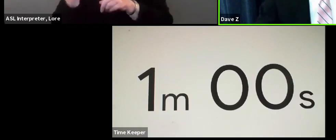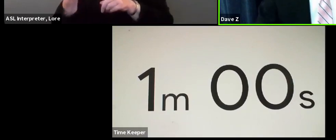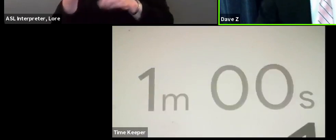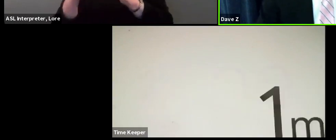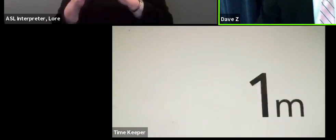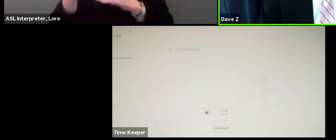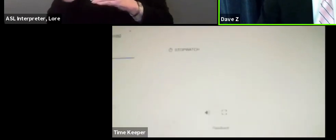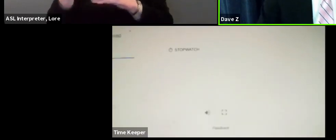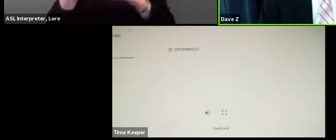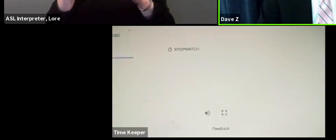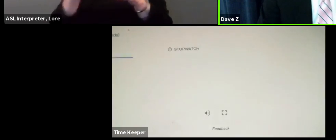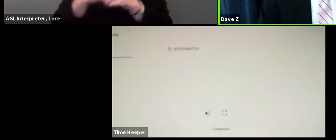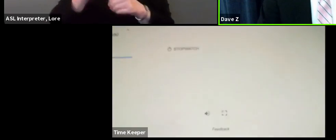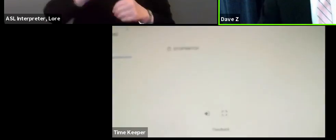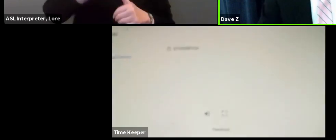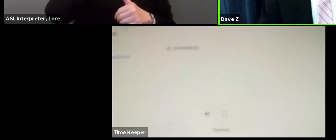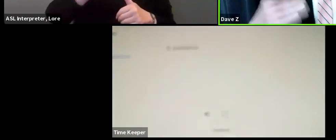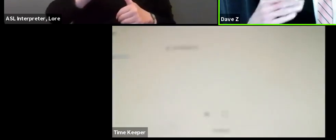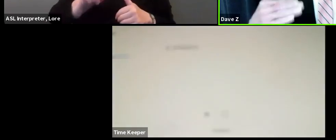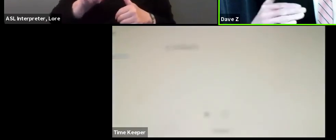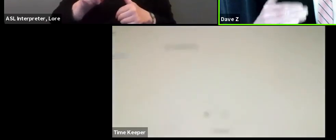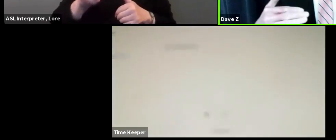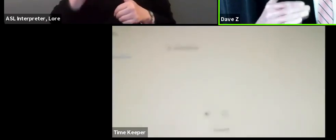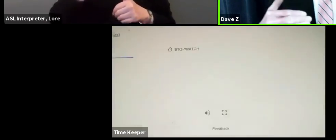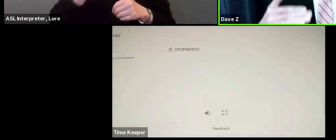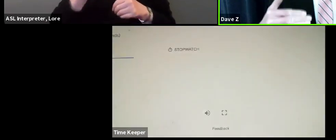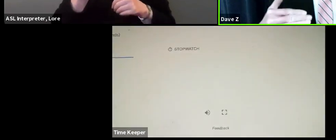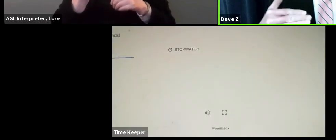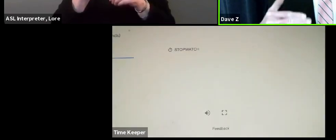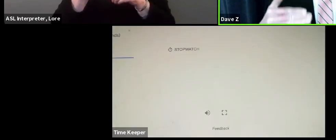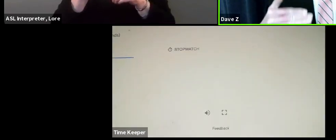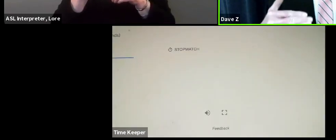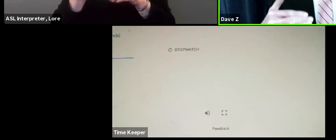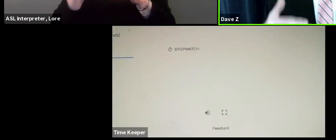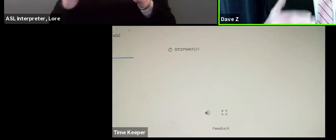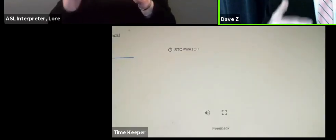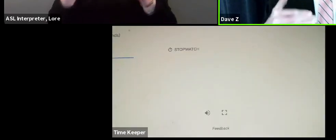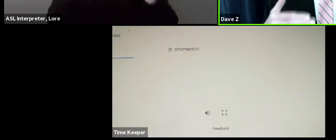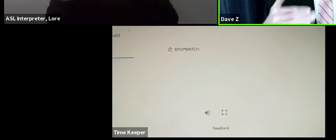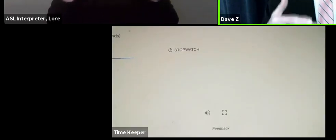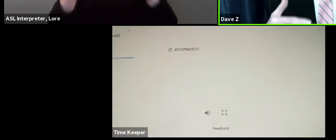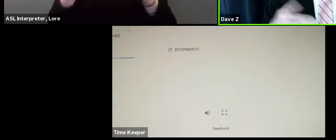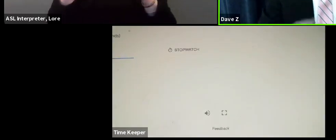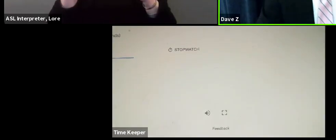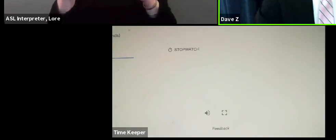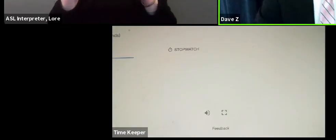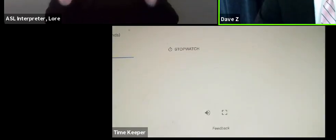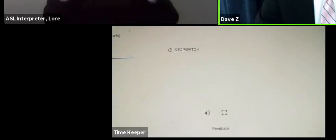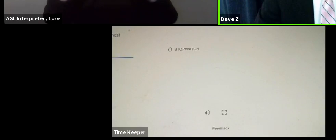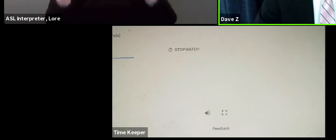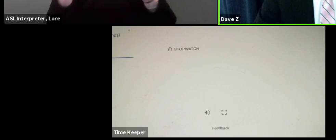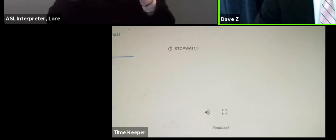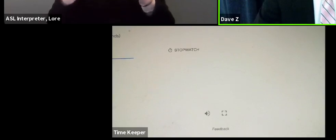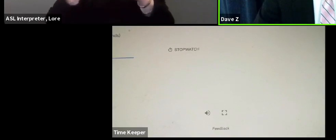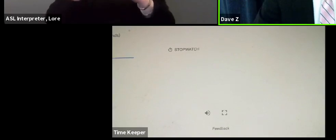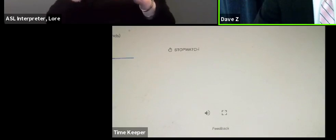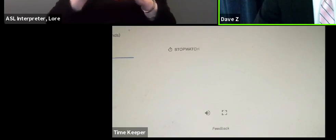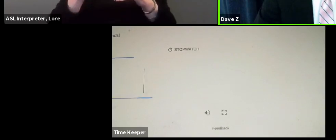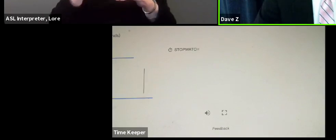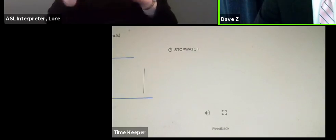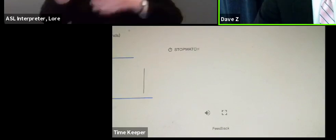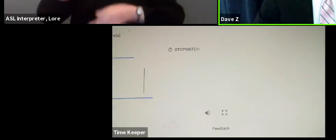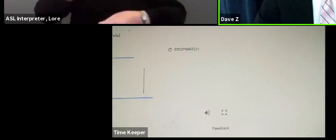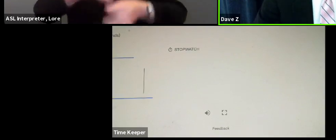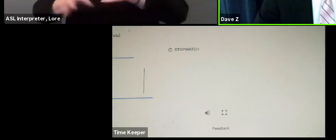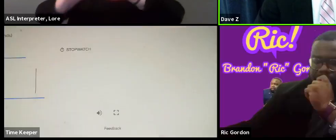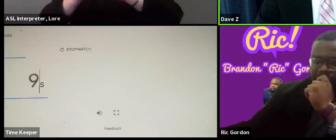to the first of our six questions, and we will be going on in the same order, the ballot order for this first question. So, Mr. Gordon, you'll be first